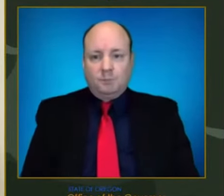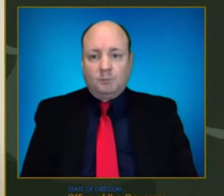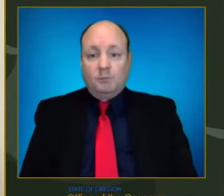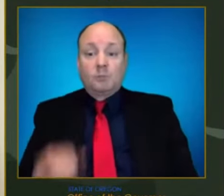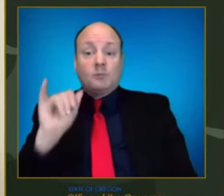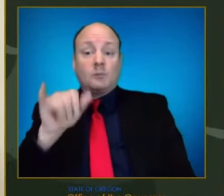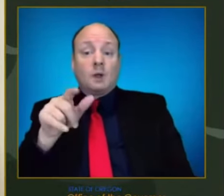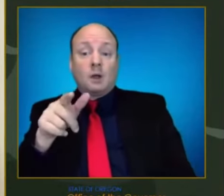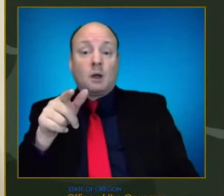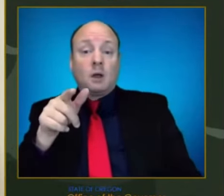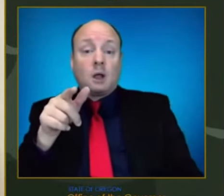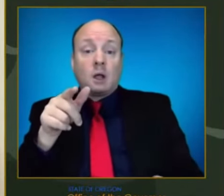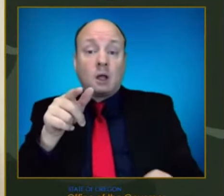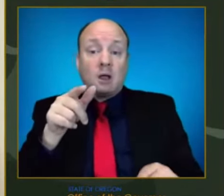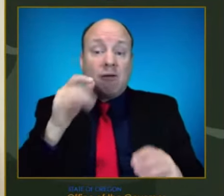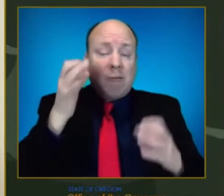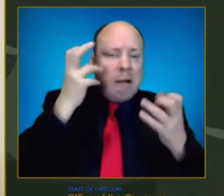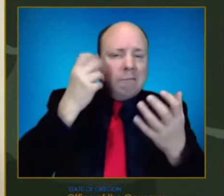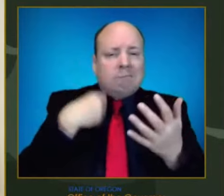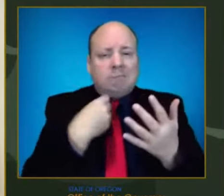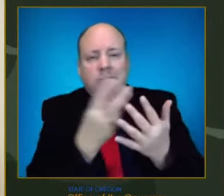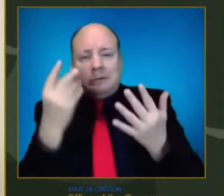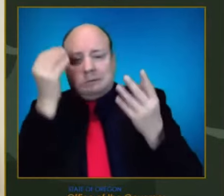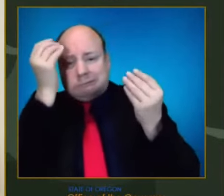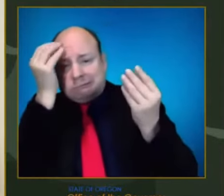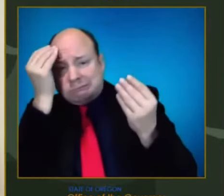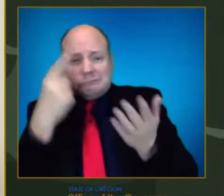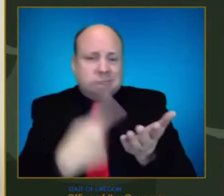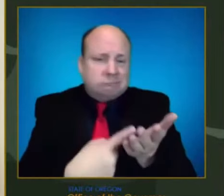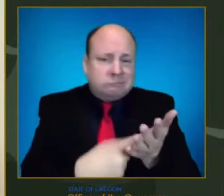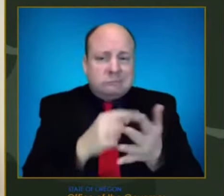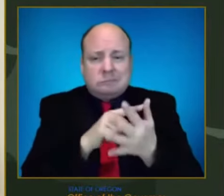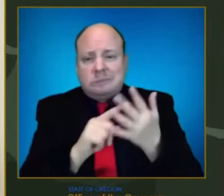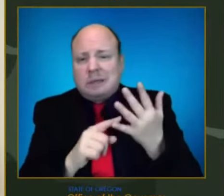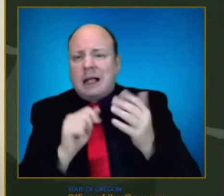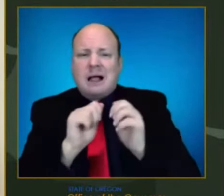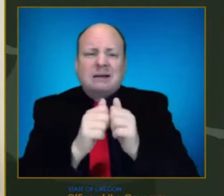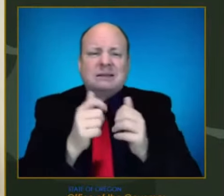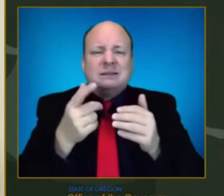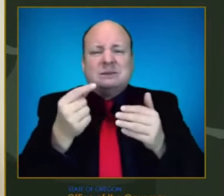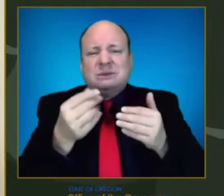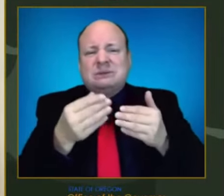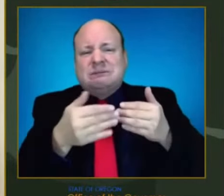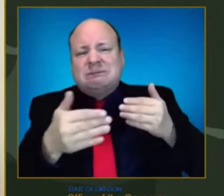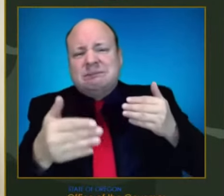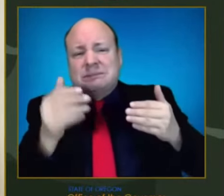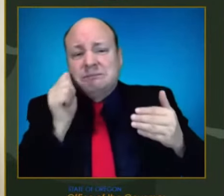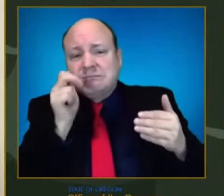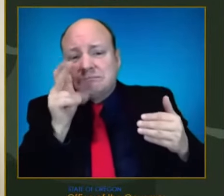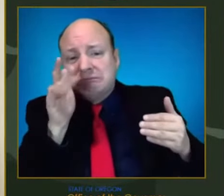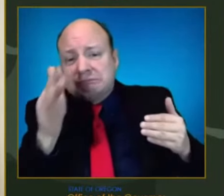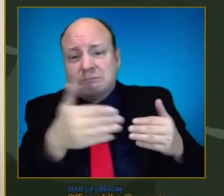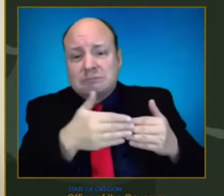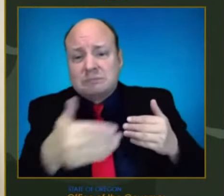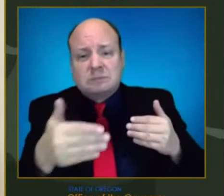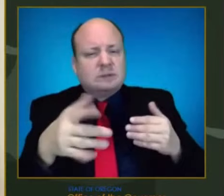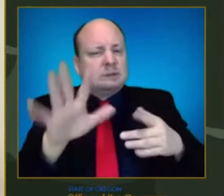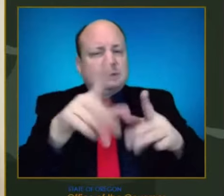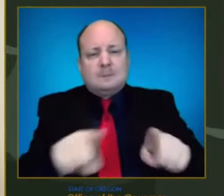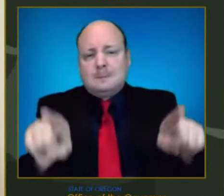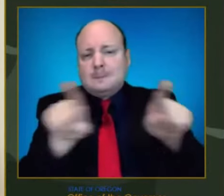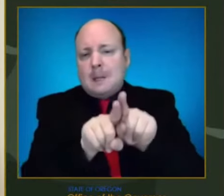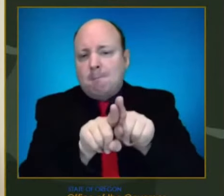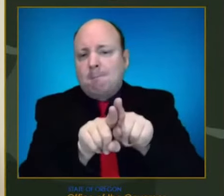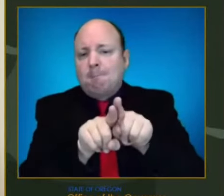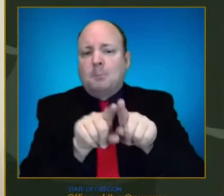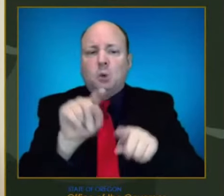conversations that we will have over the next couple of days. But honestly, these are the same tools that